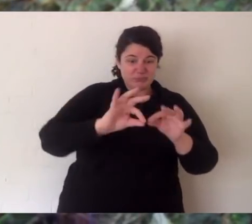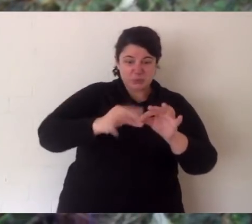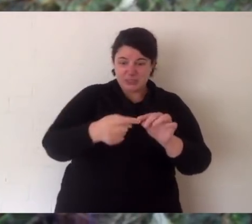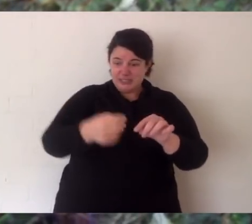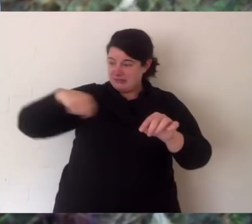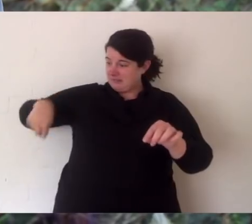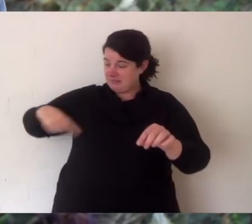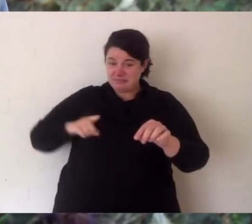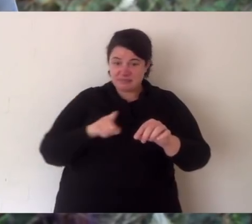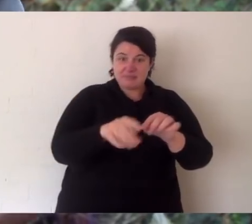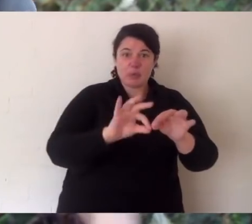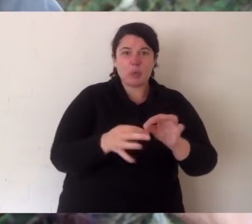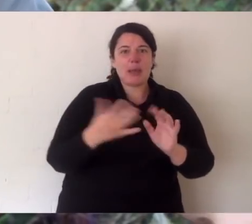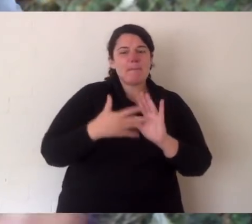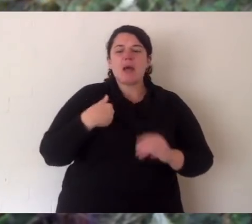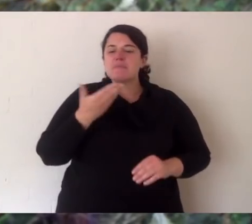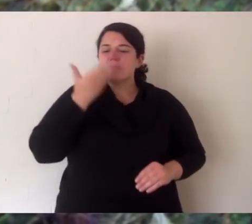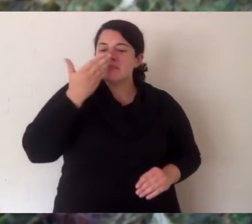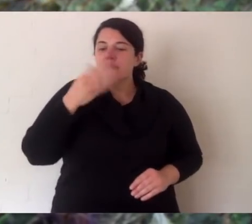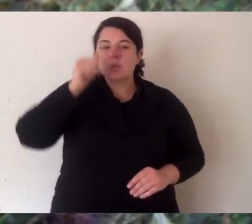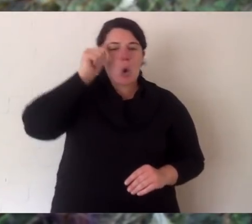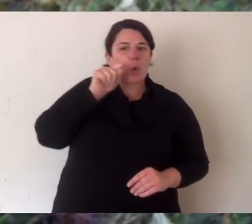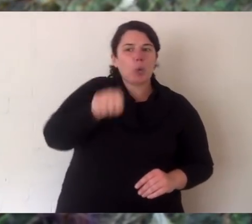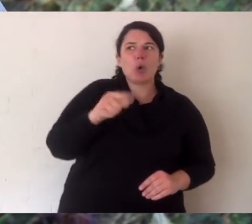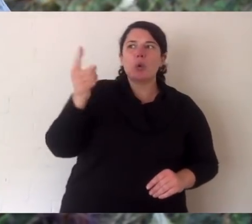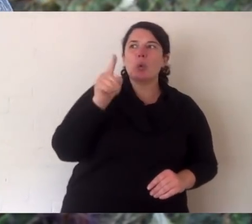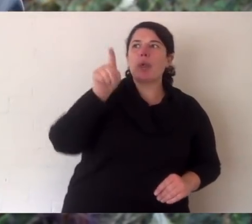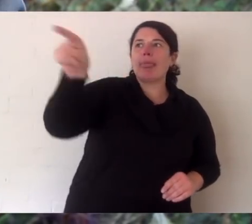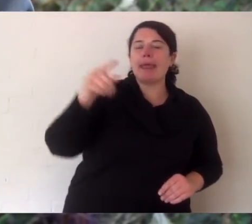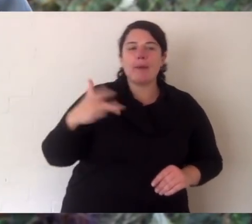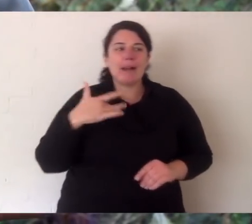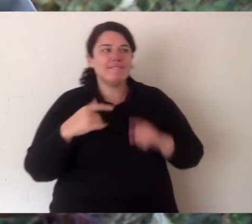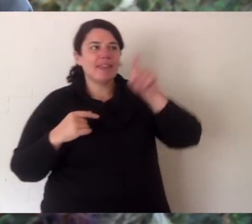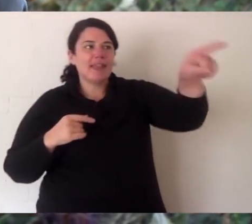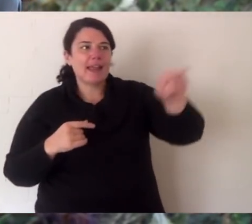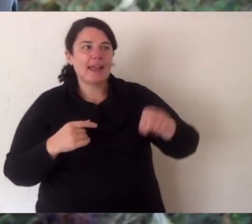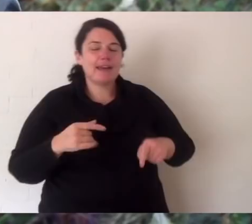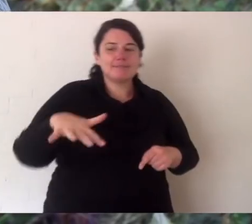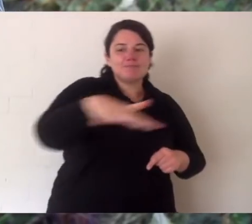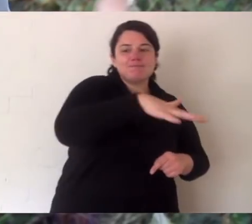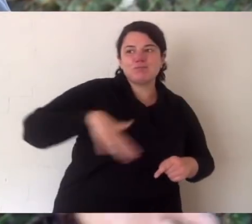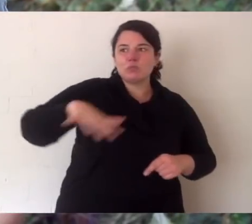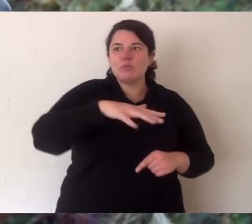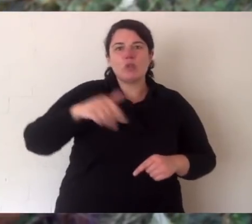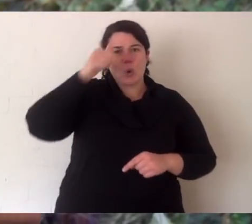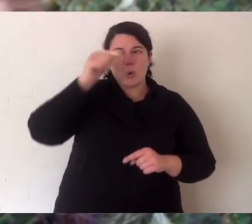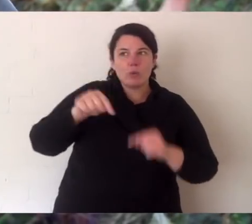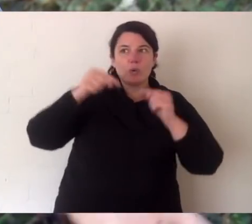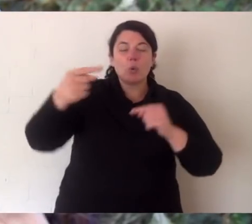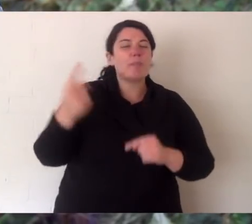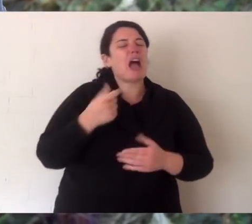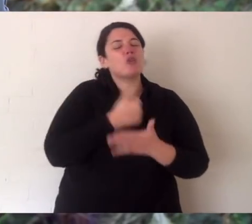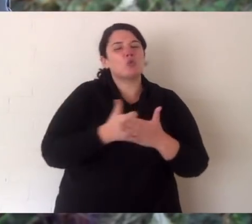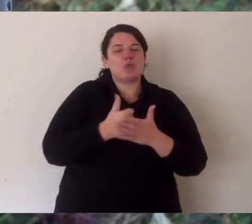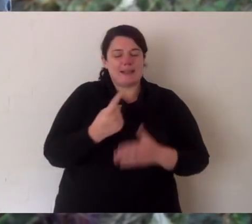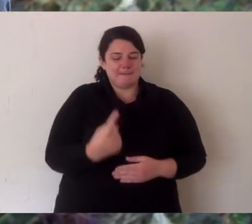going to the toilet there each devil comes at a different time and they know who's in town, who lives within my territory, who lives on the